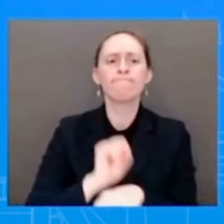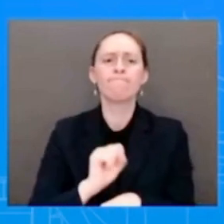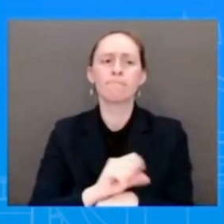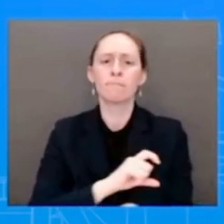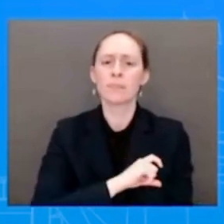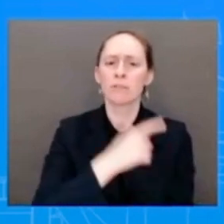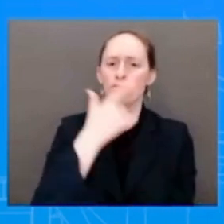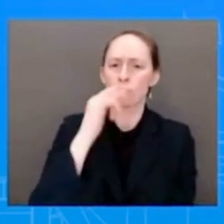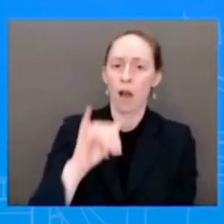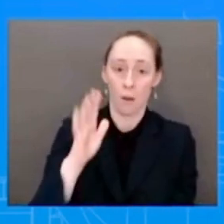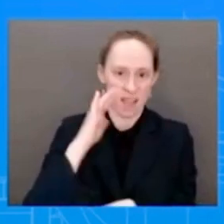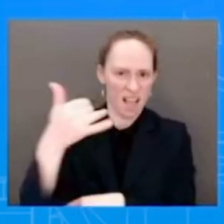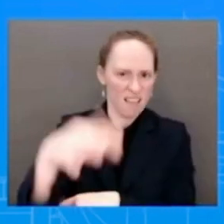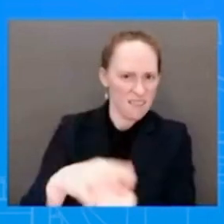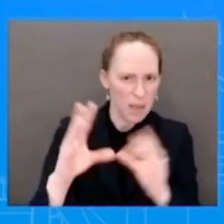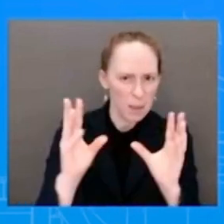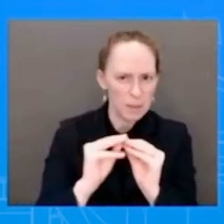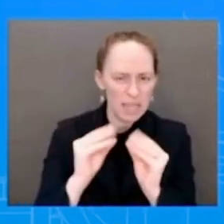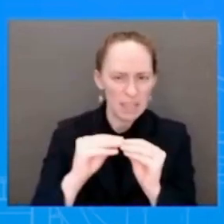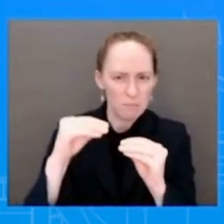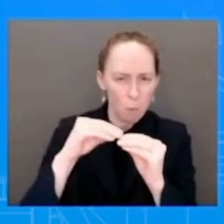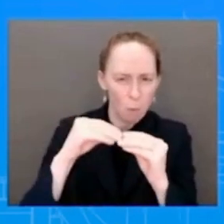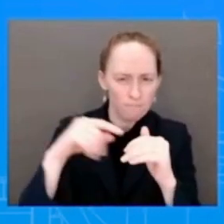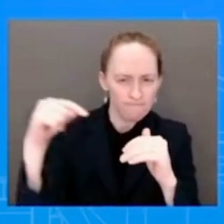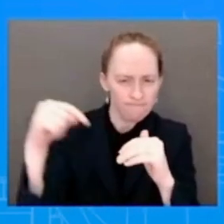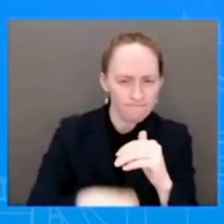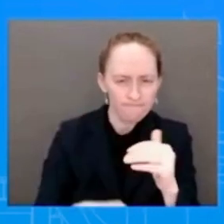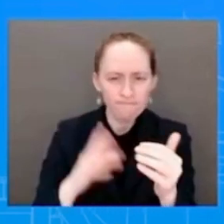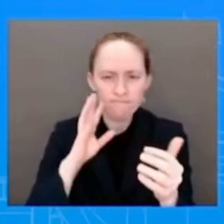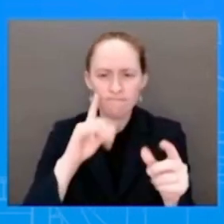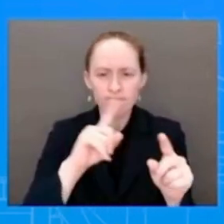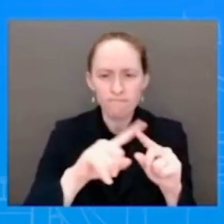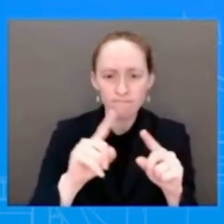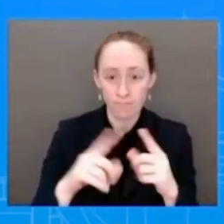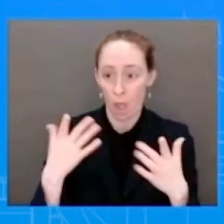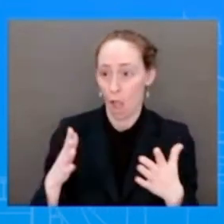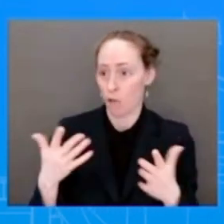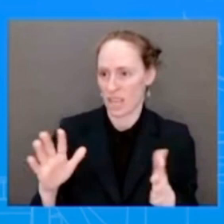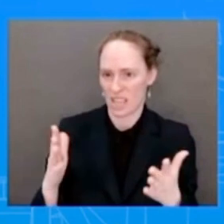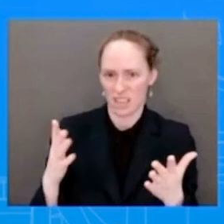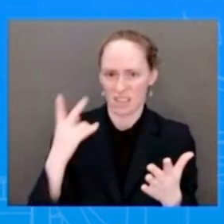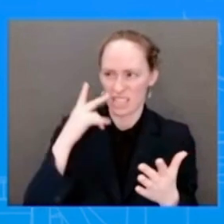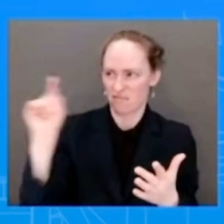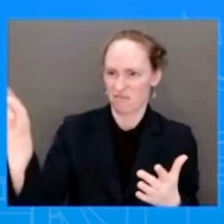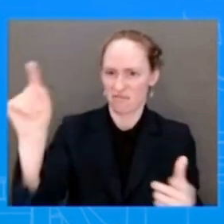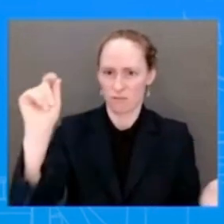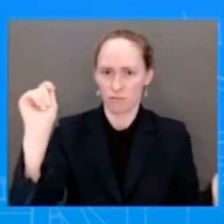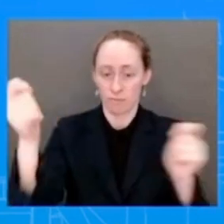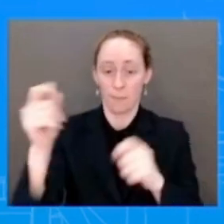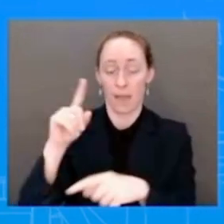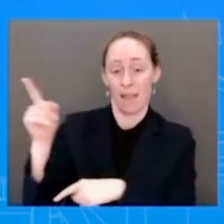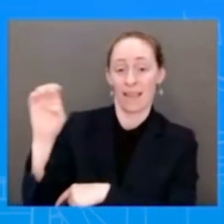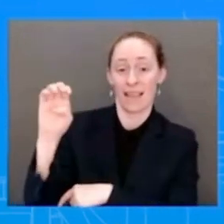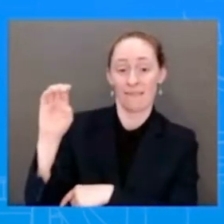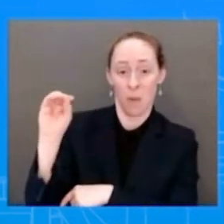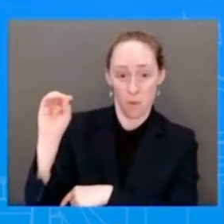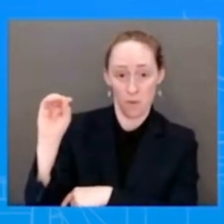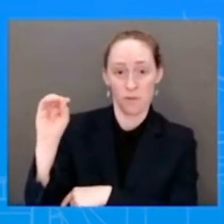the important reforms that have already been implemented because the President acted when Congress could not or would not.